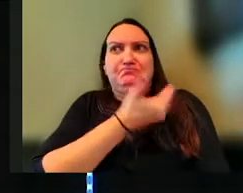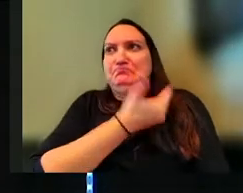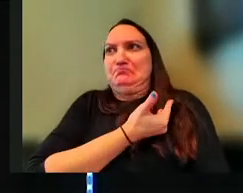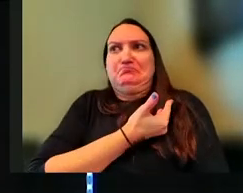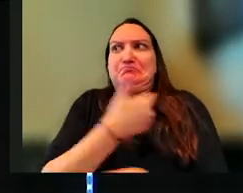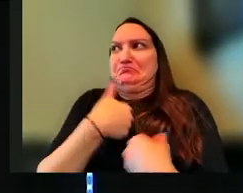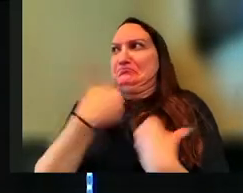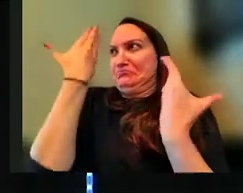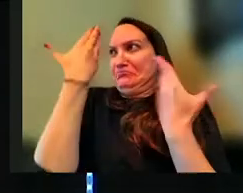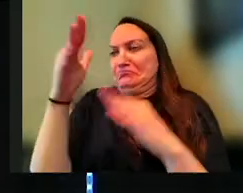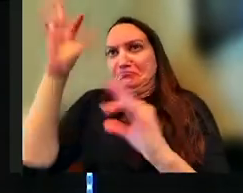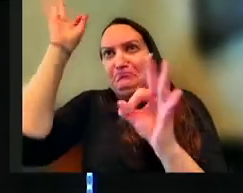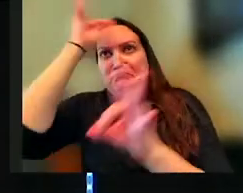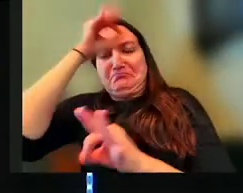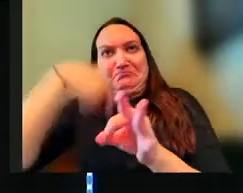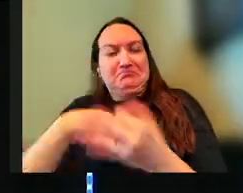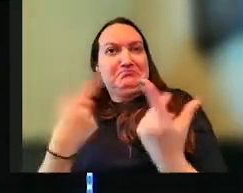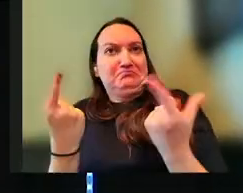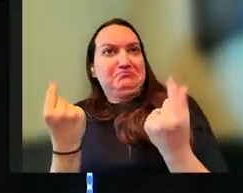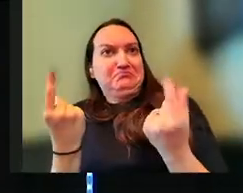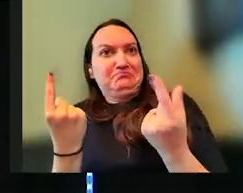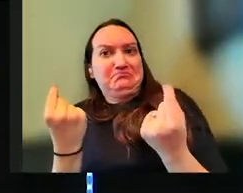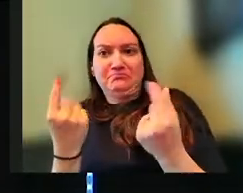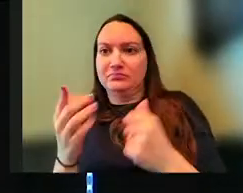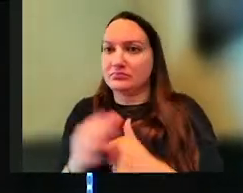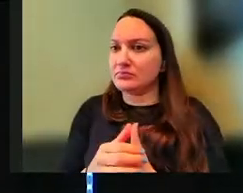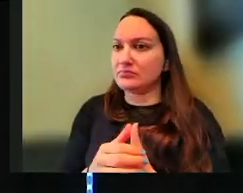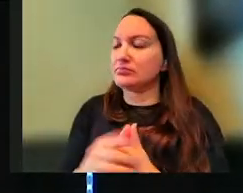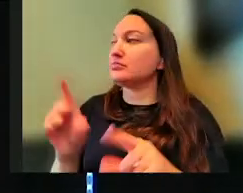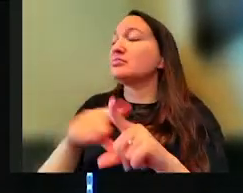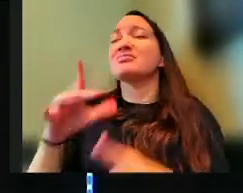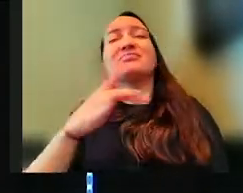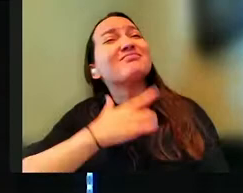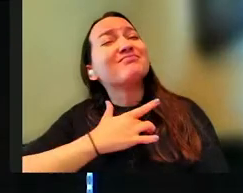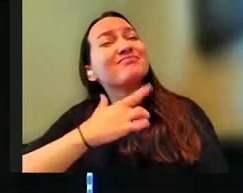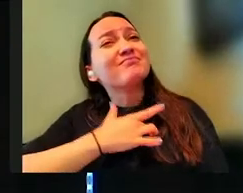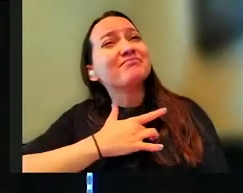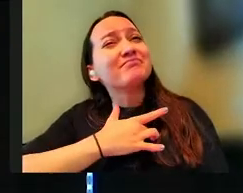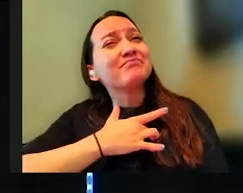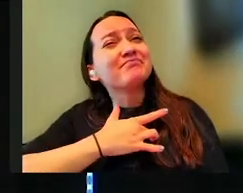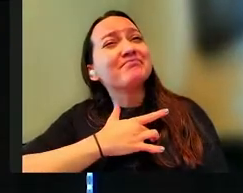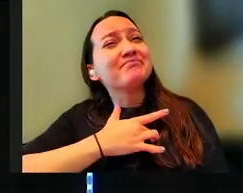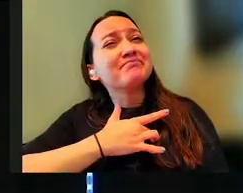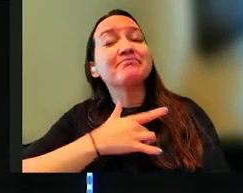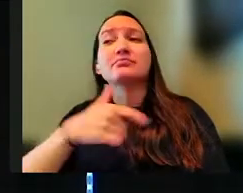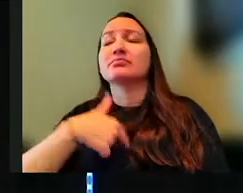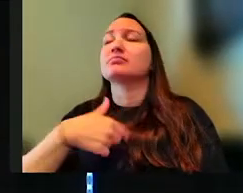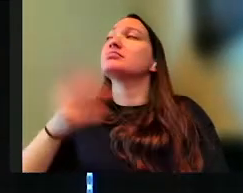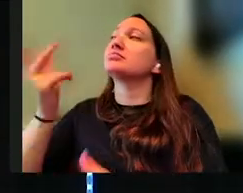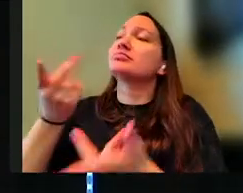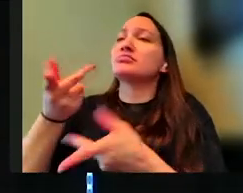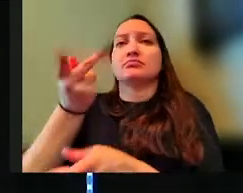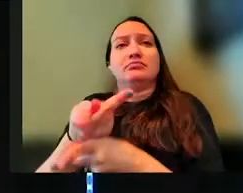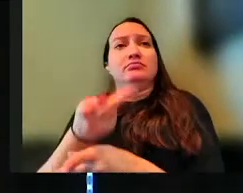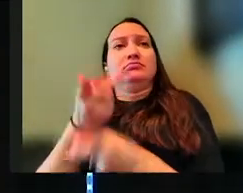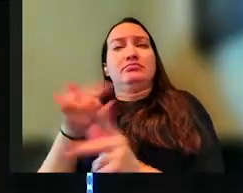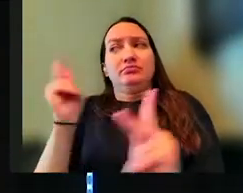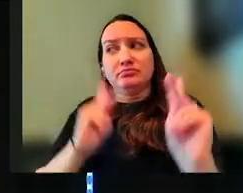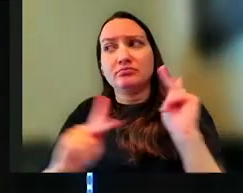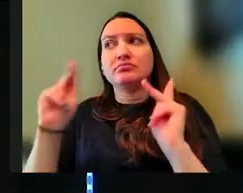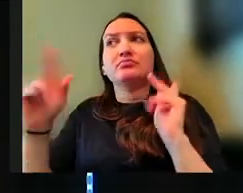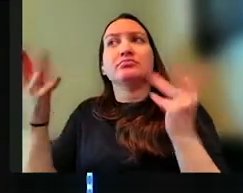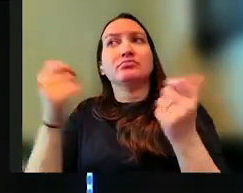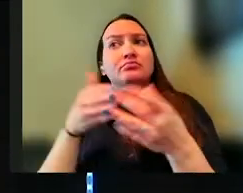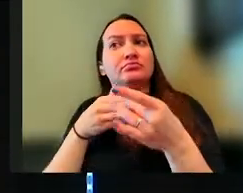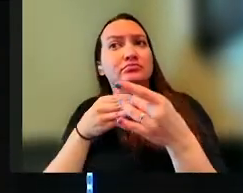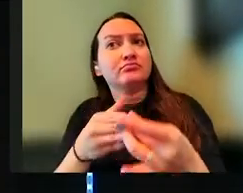know what I need to do. But my heart is, I want to take care of your people. I want to lead them